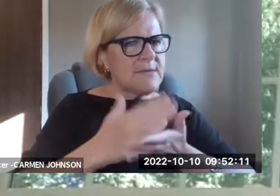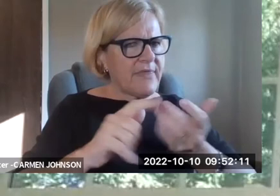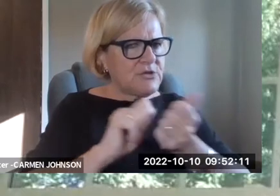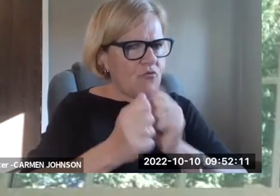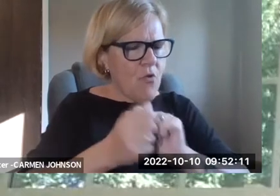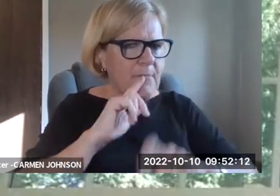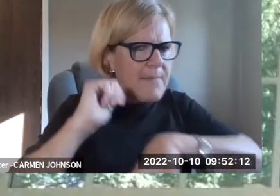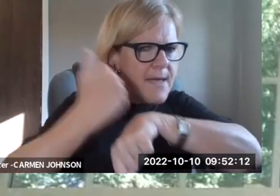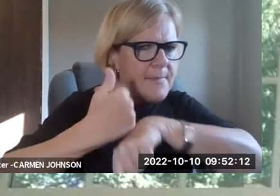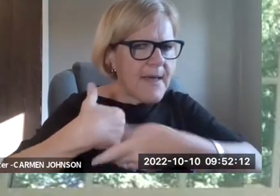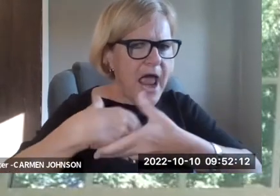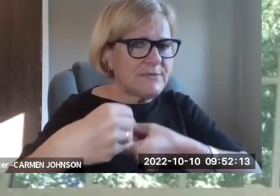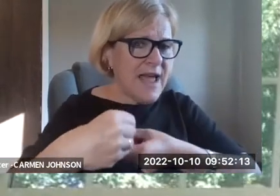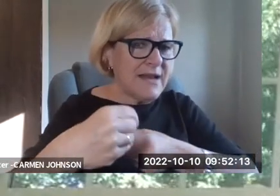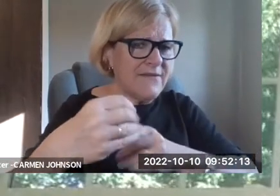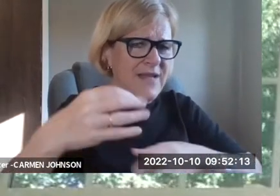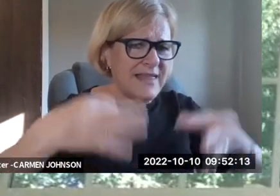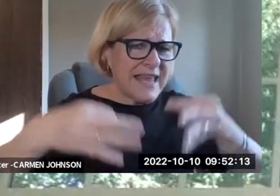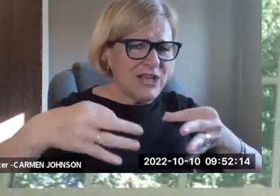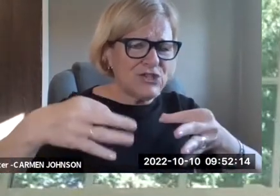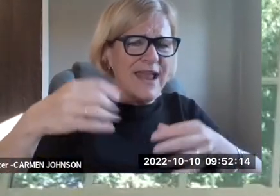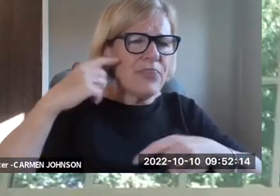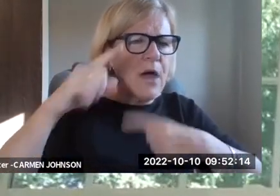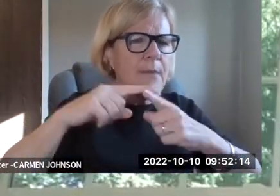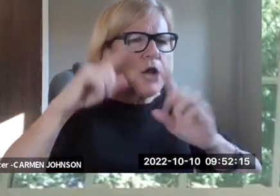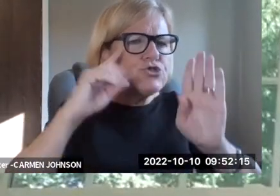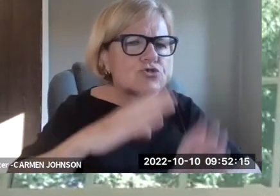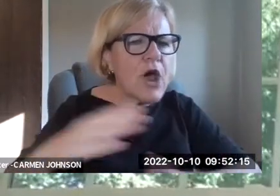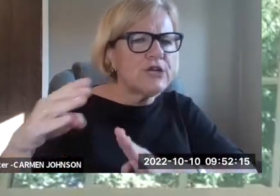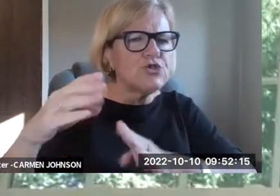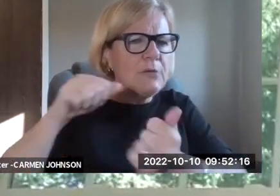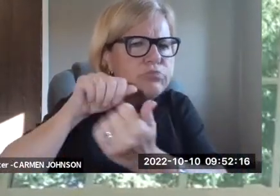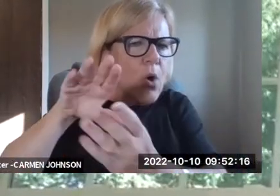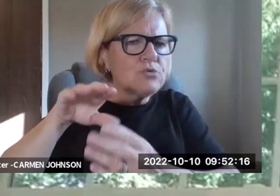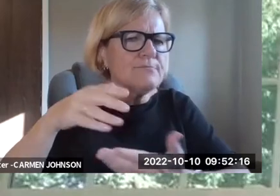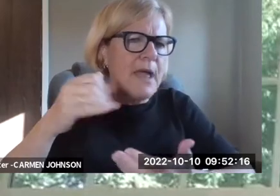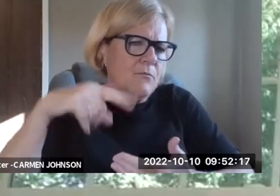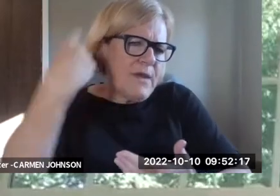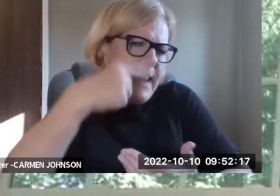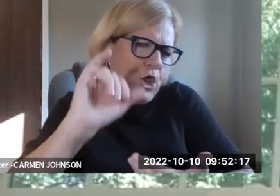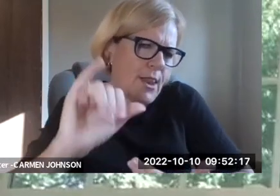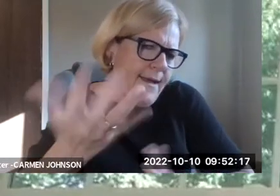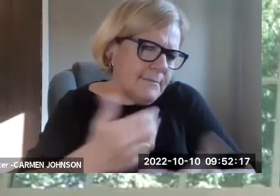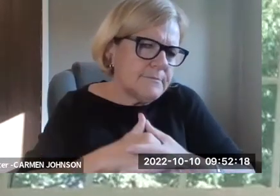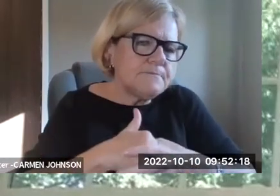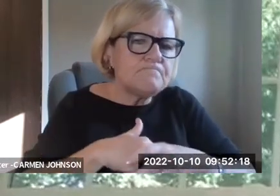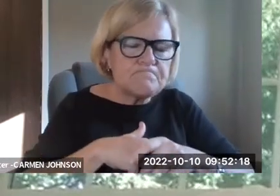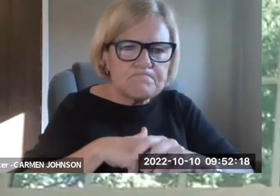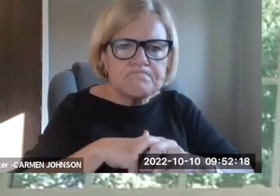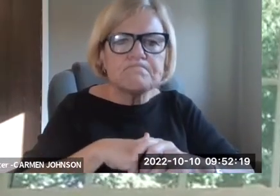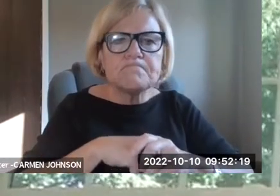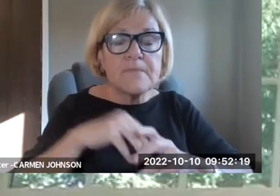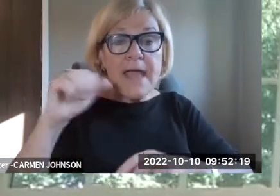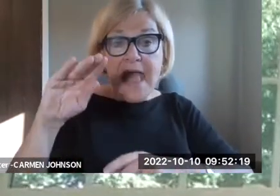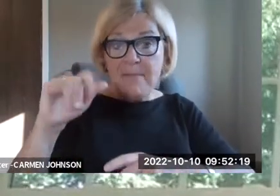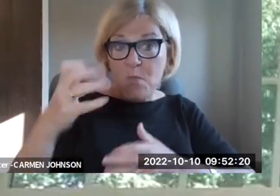or, you know, speaking or signing, um, is how, uh, some of these reforms may be implemented outside of litigation and thoughts